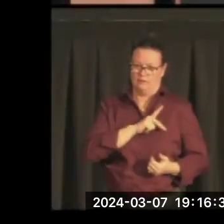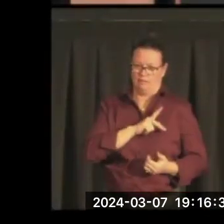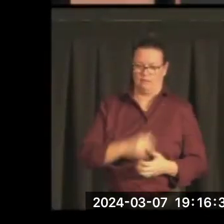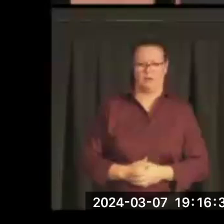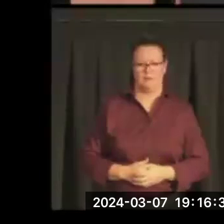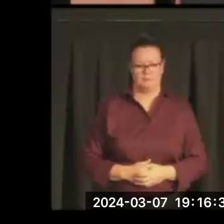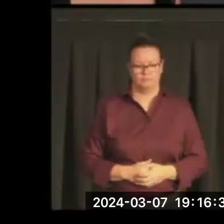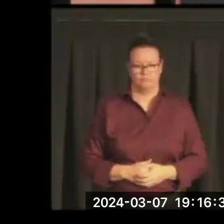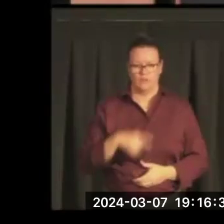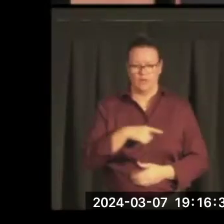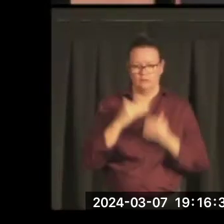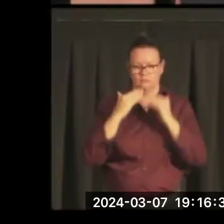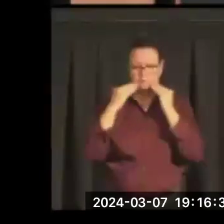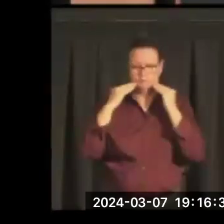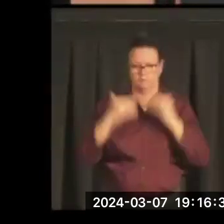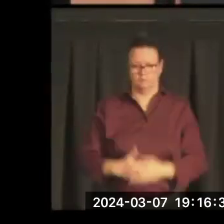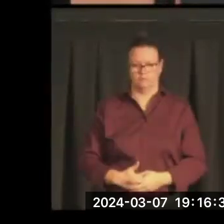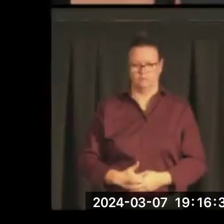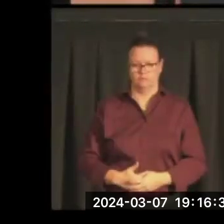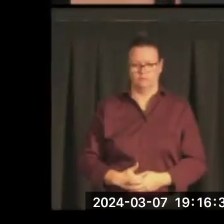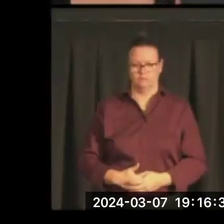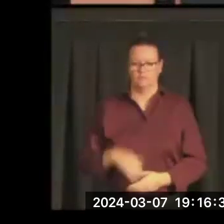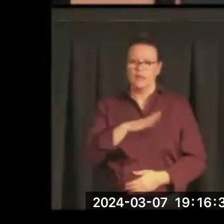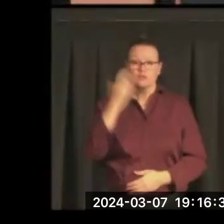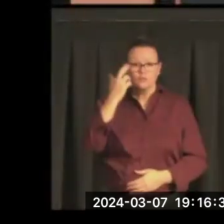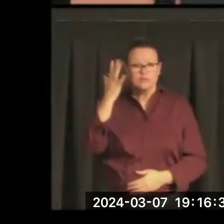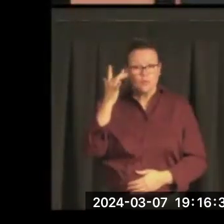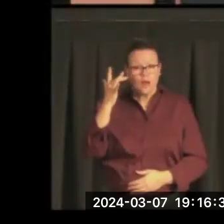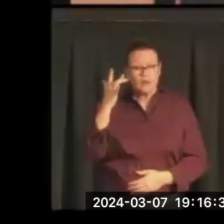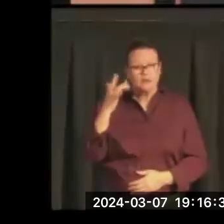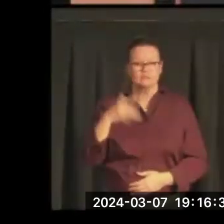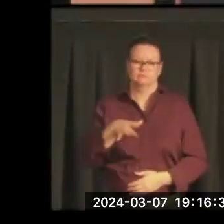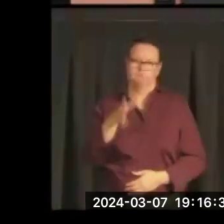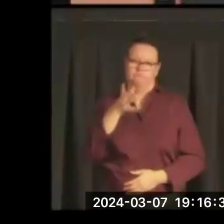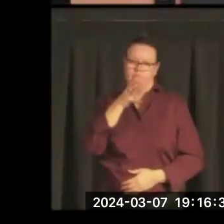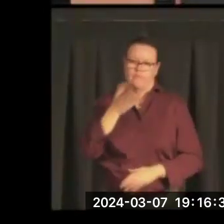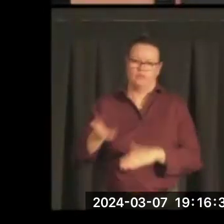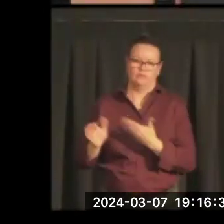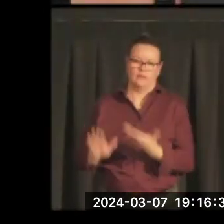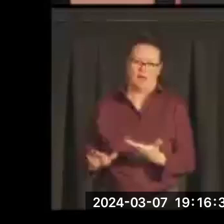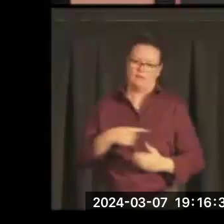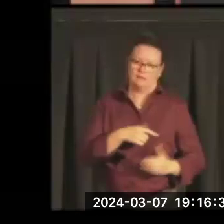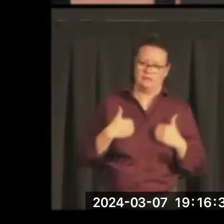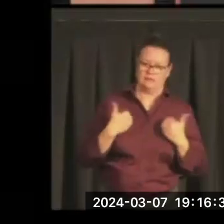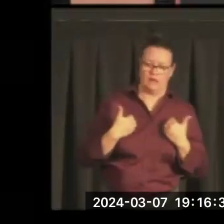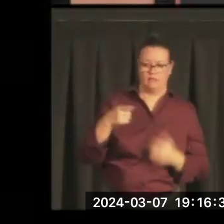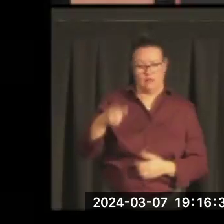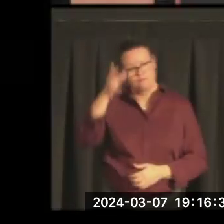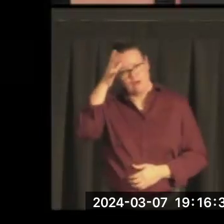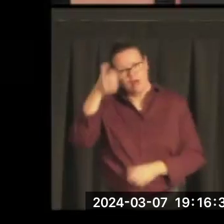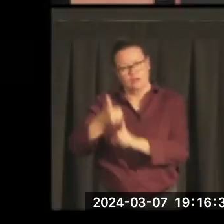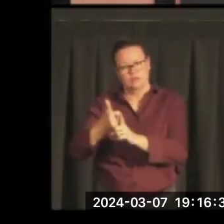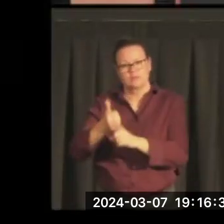And he has reason not to smile, because his mother dies very early, and his father, who is a construction